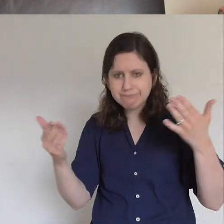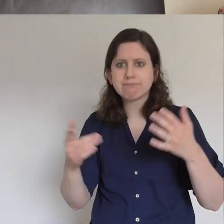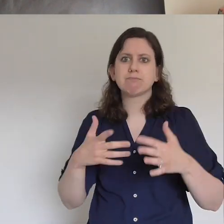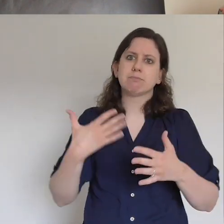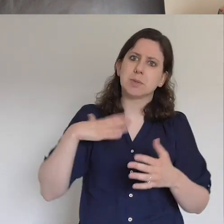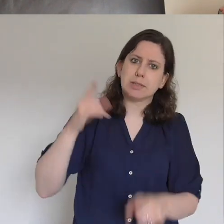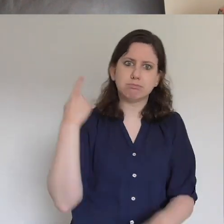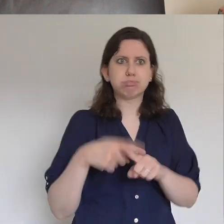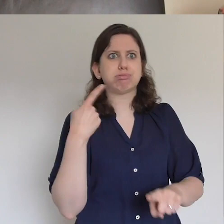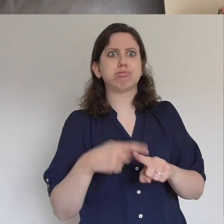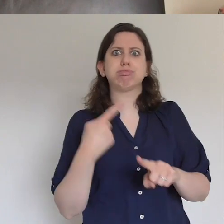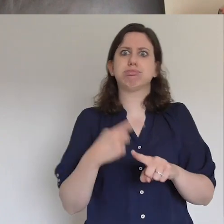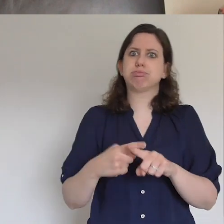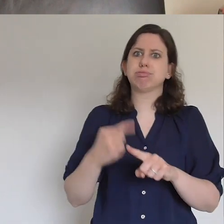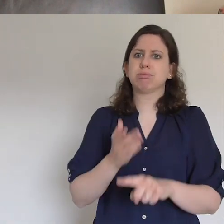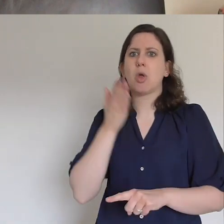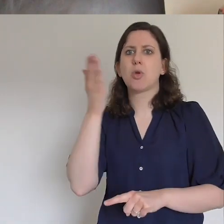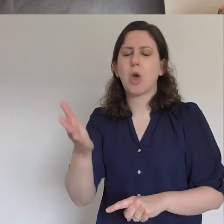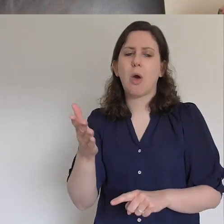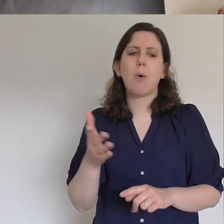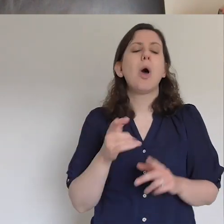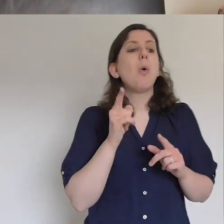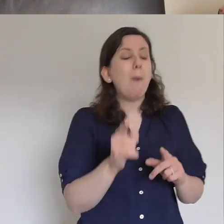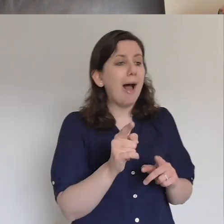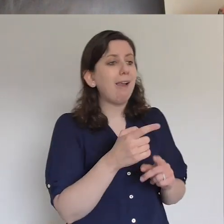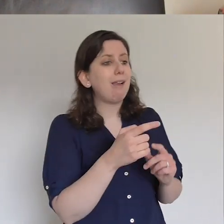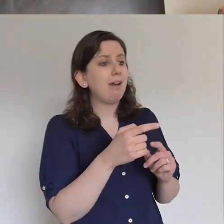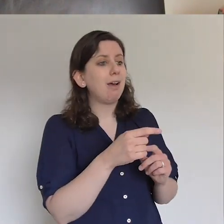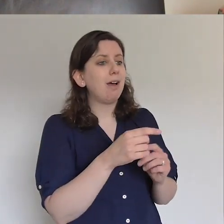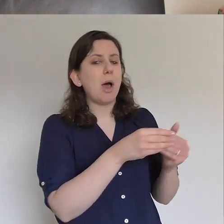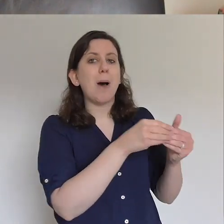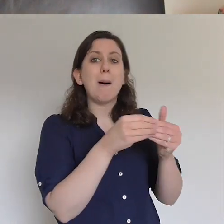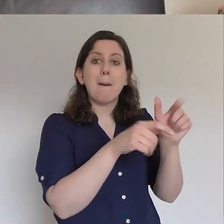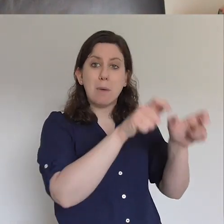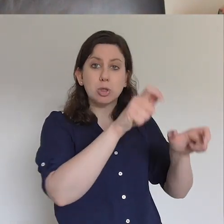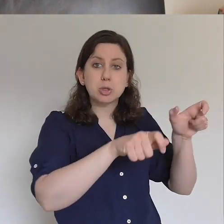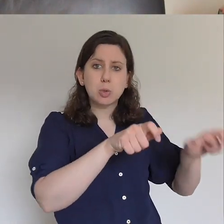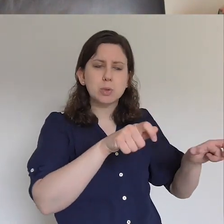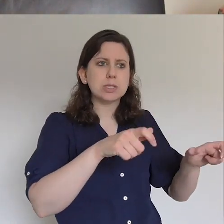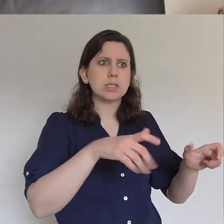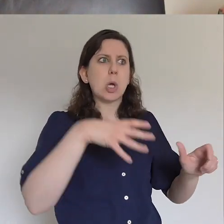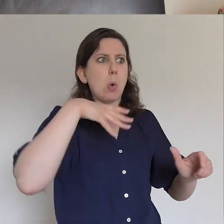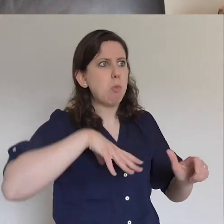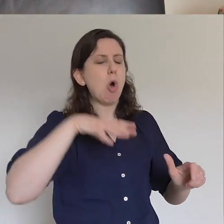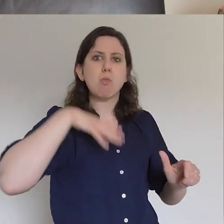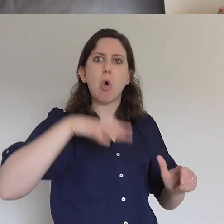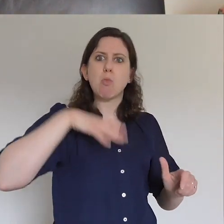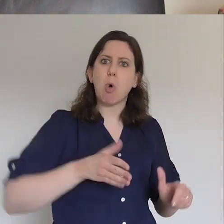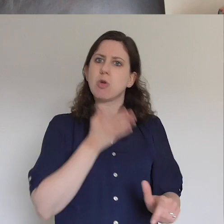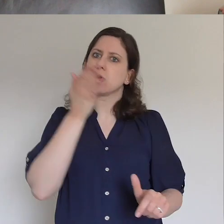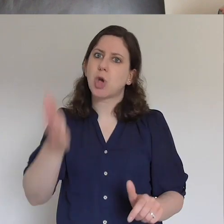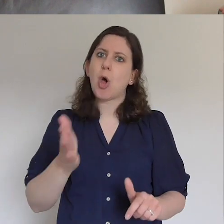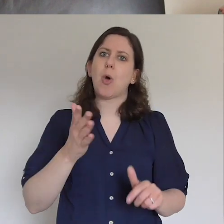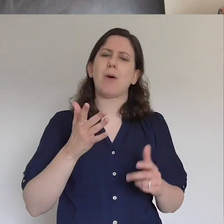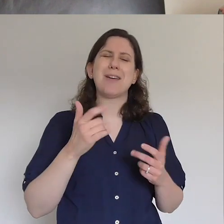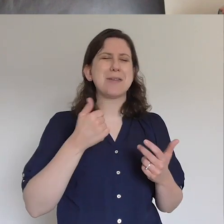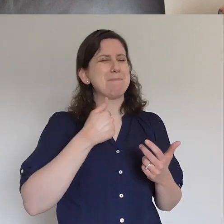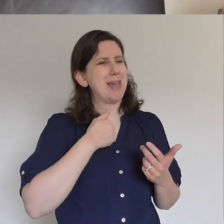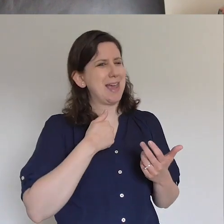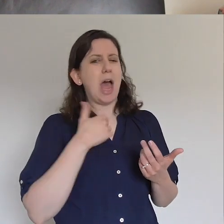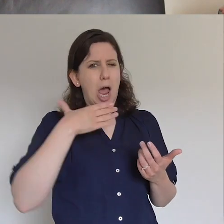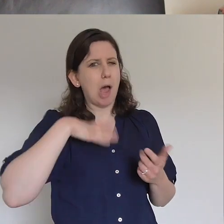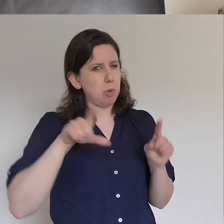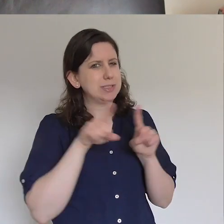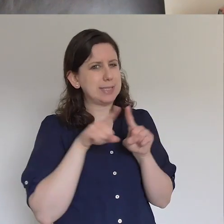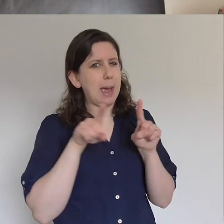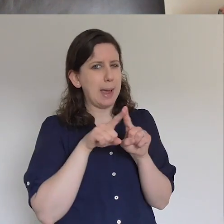and it's now Well they're compelled aren't they? Now they're compelled by spirit to go and this is, I'd love to be in that sort of space.